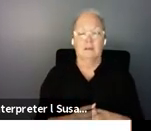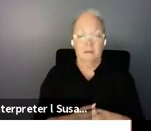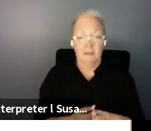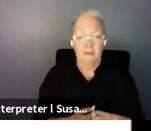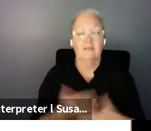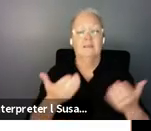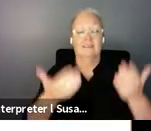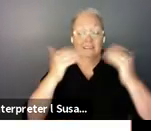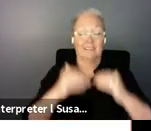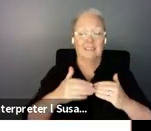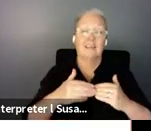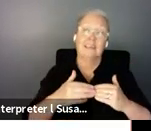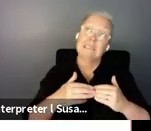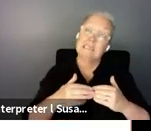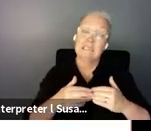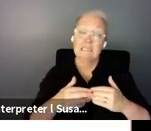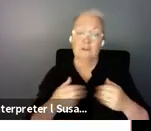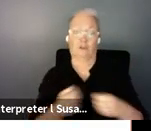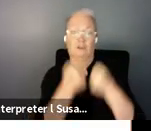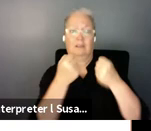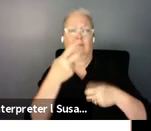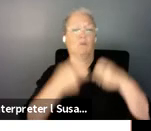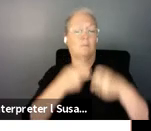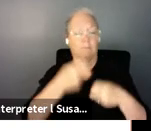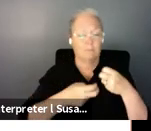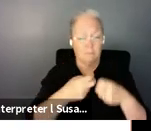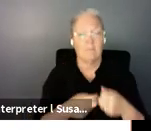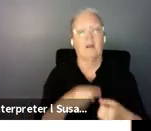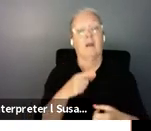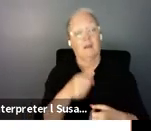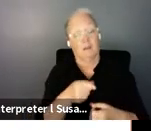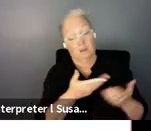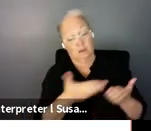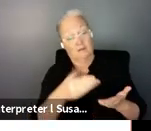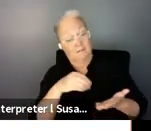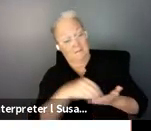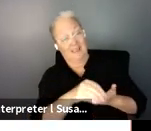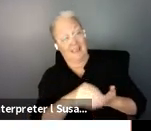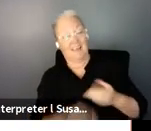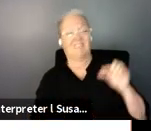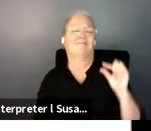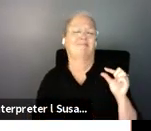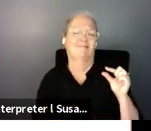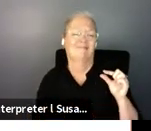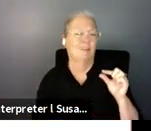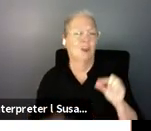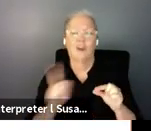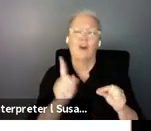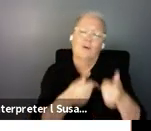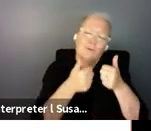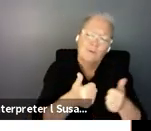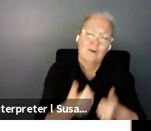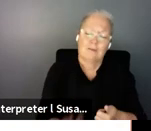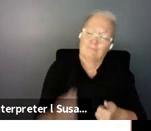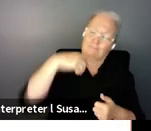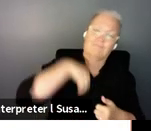issue the next challenge is the the payment for the service is still very low considering uh the increased um